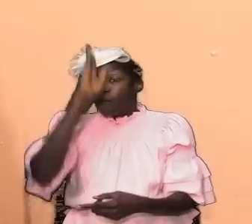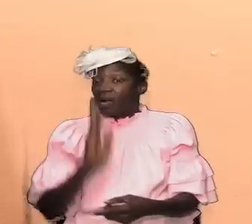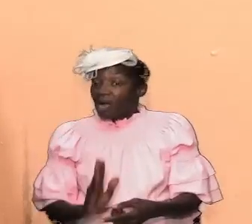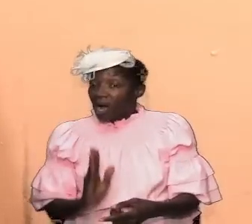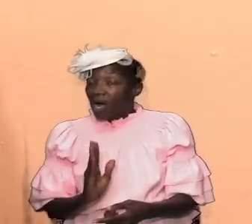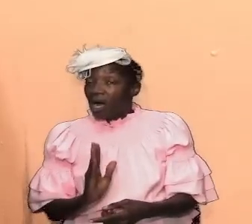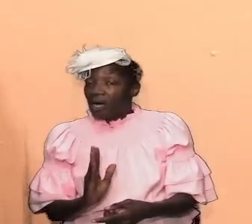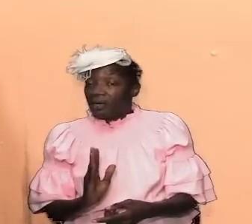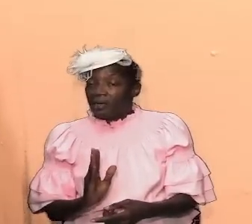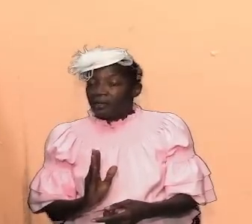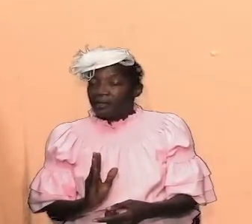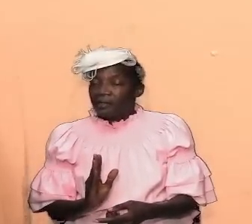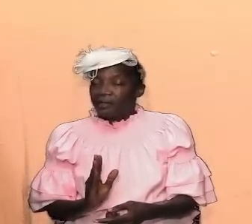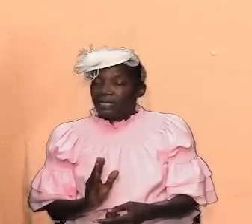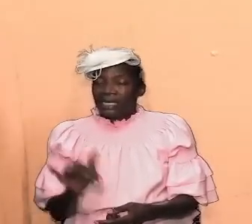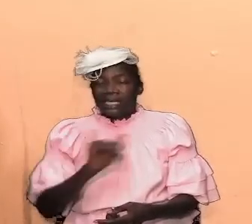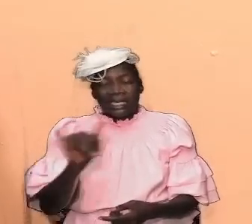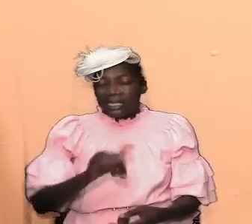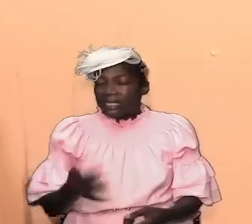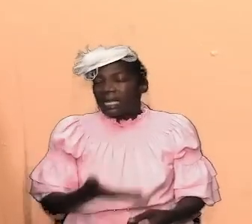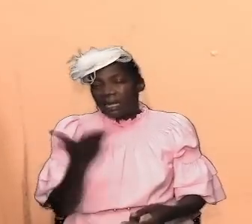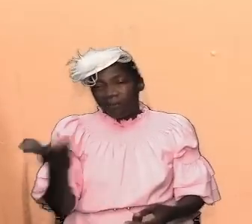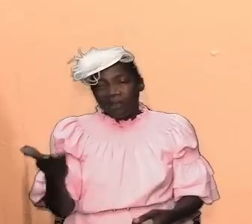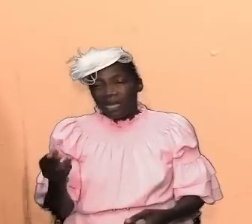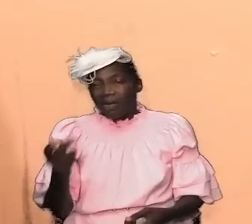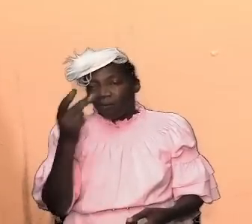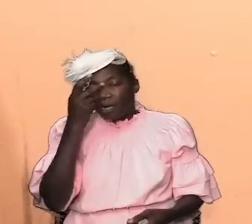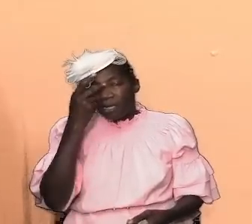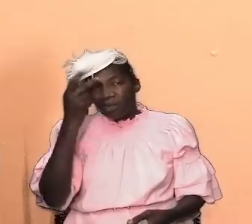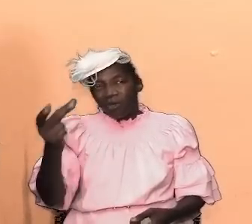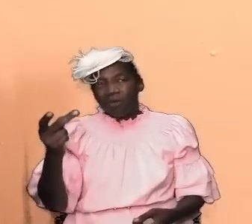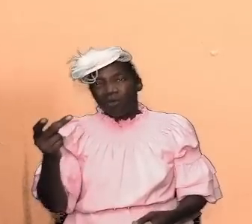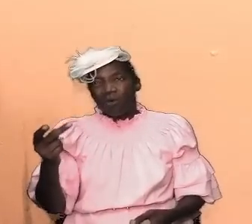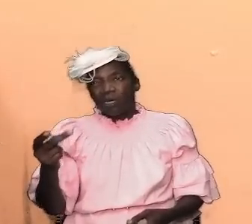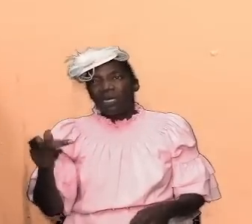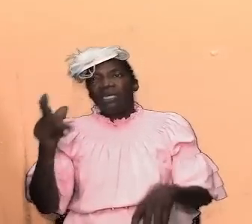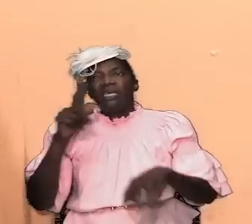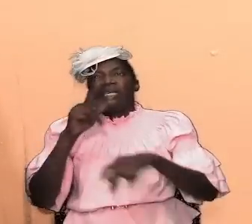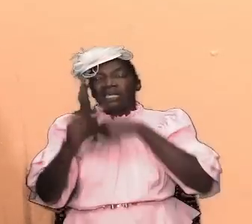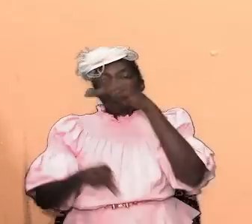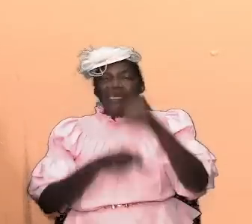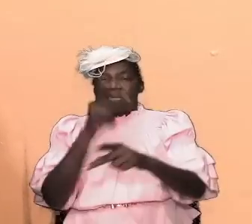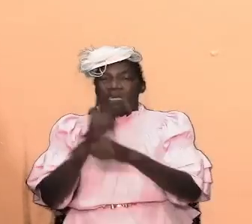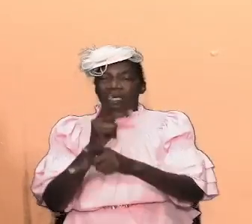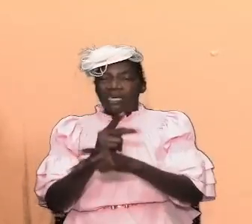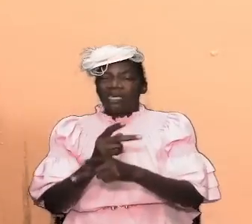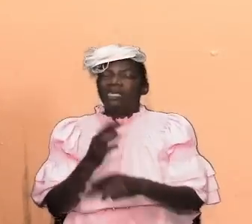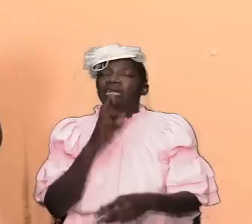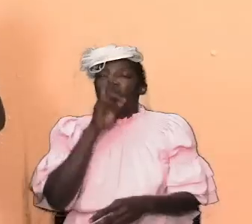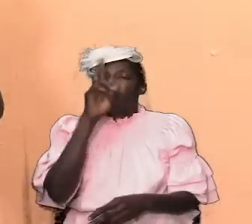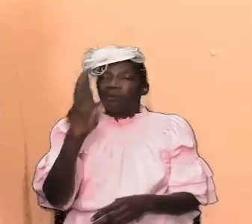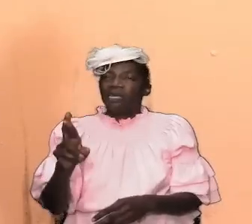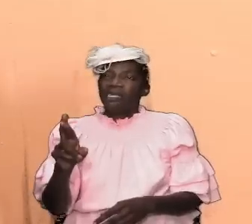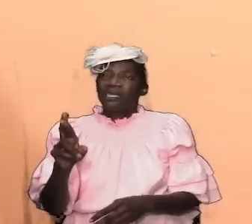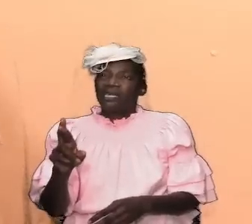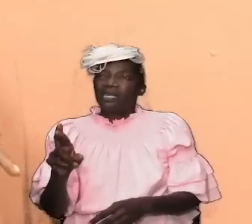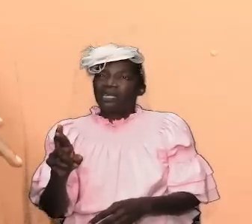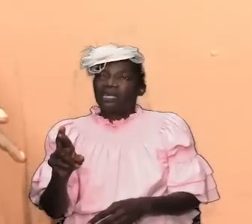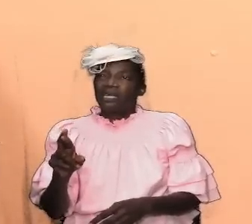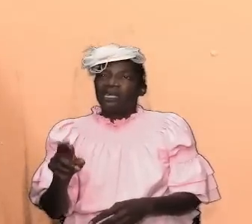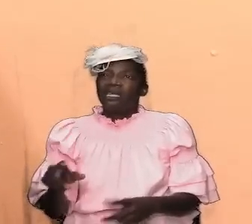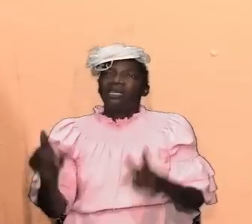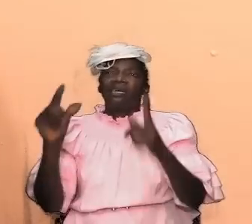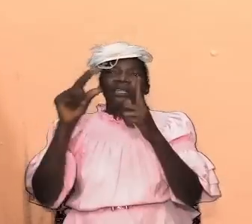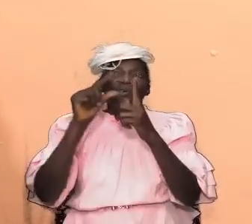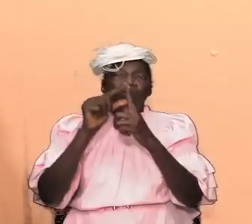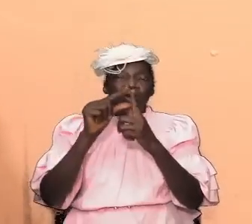and the pattern is there and we're going to look at the pattern we're going to look at the type and we're going to look at the reality and we are going to look at the word that